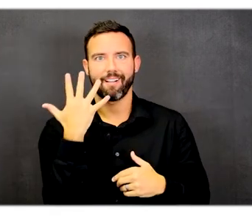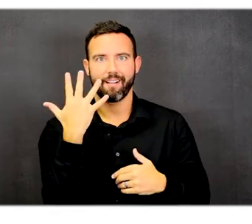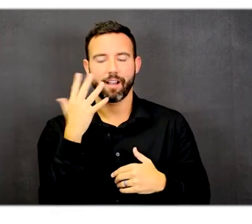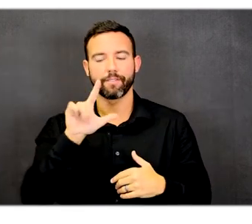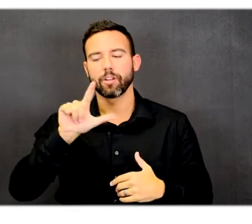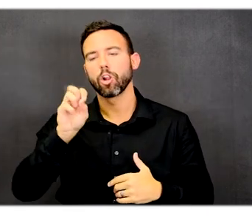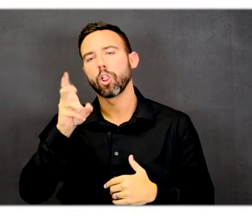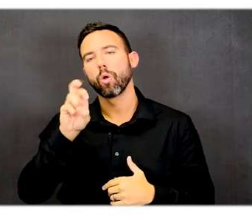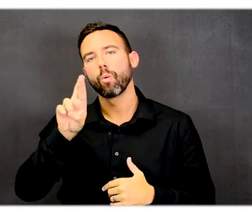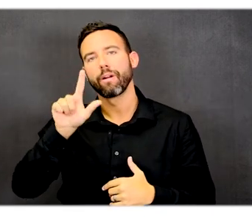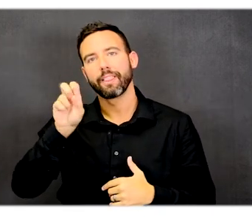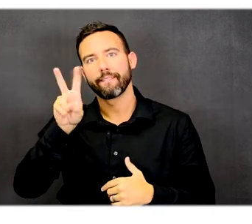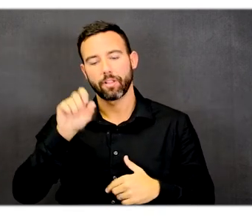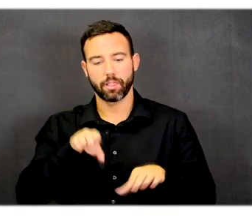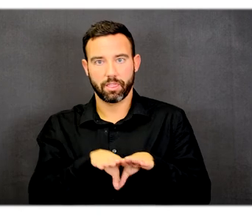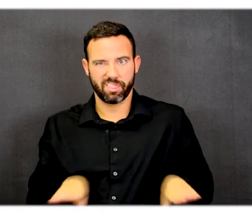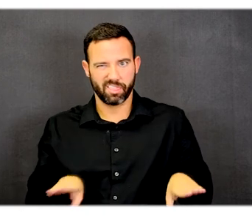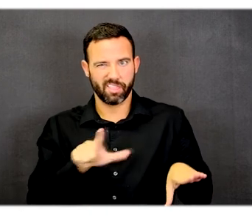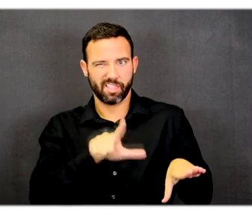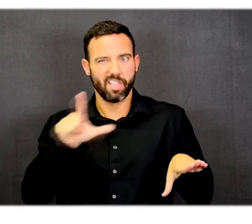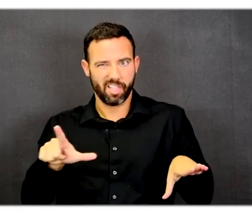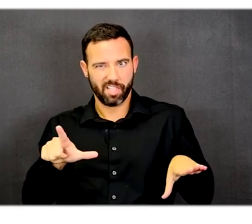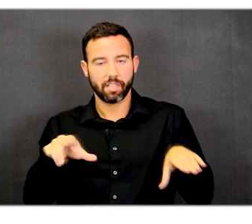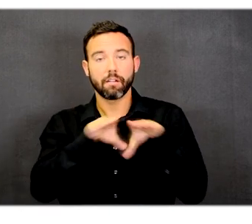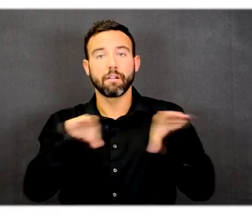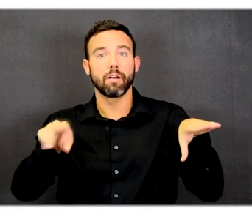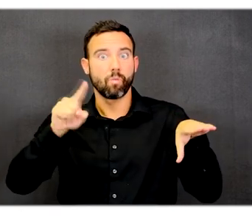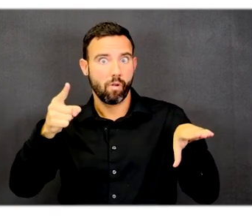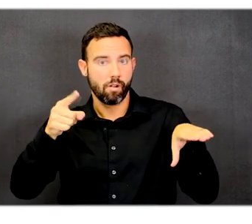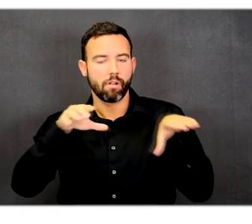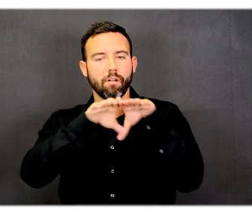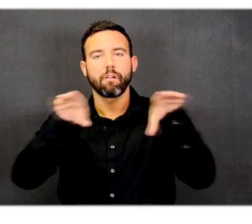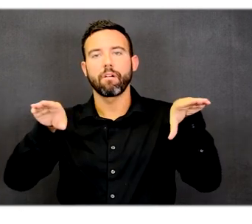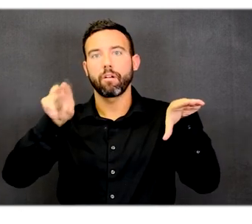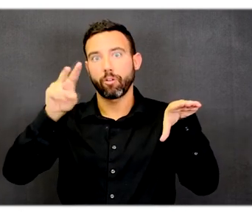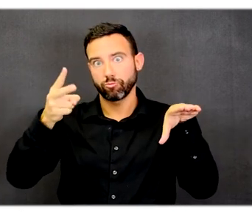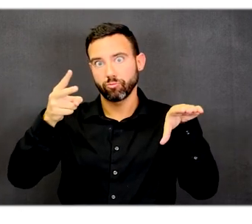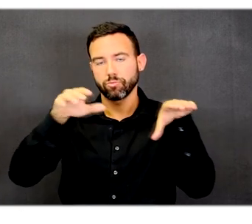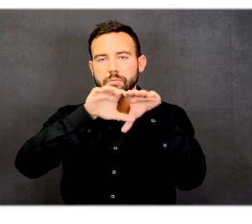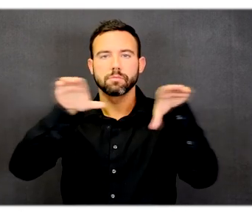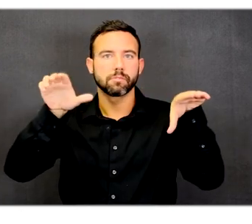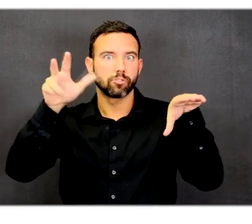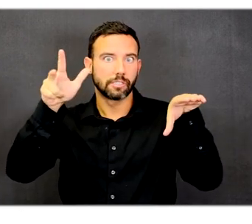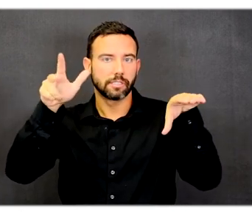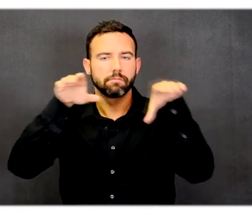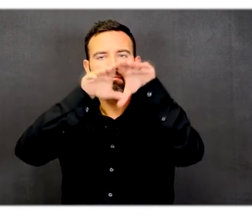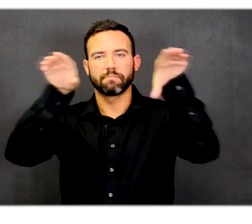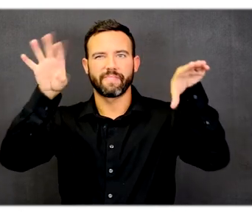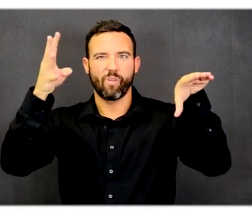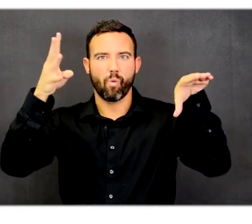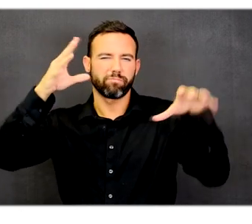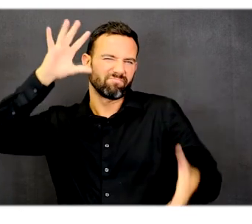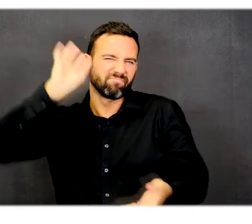level, level 1, level 2, level 3, and level 4.